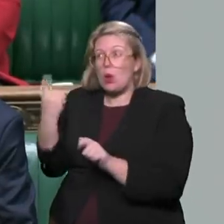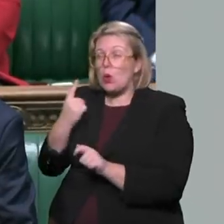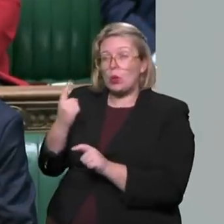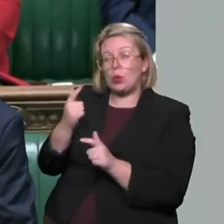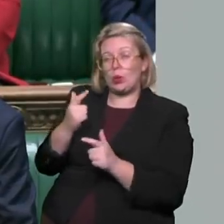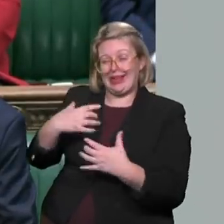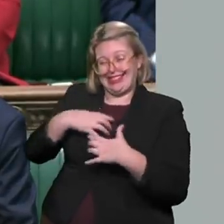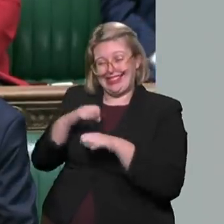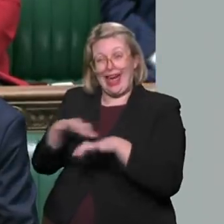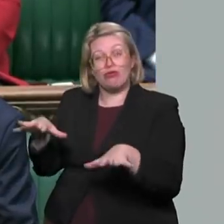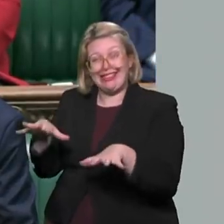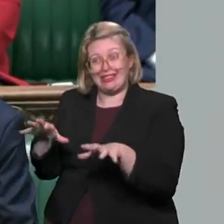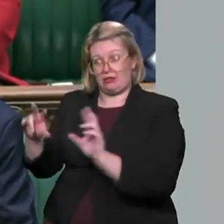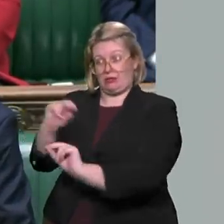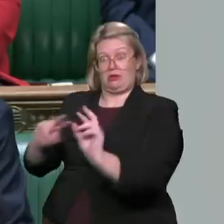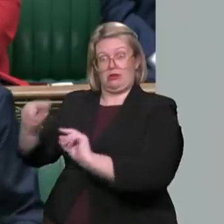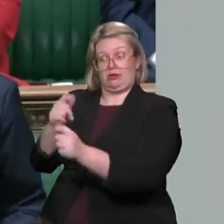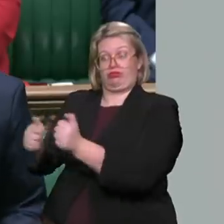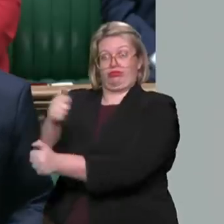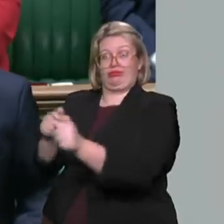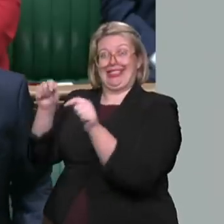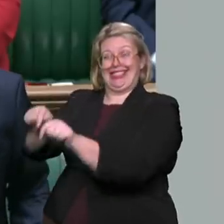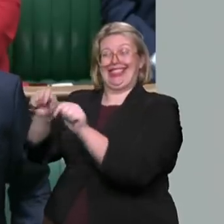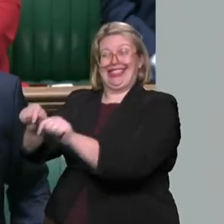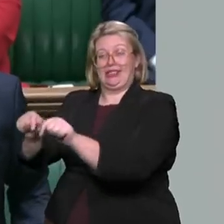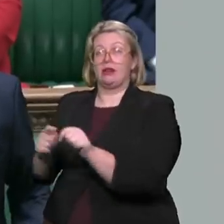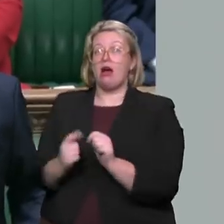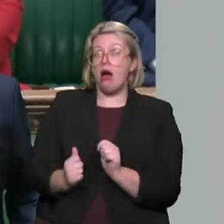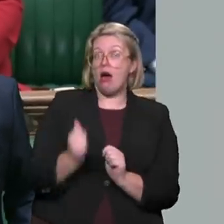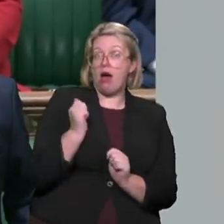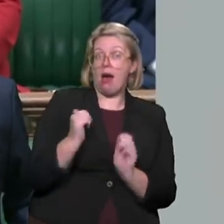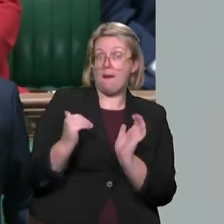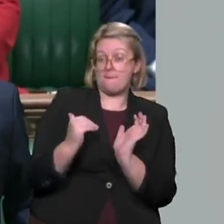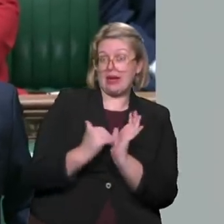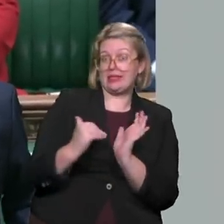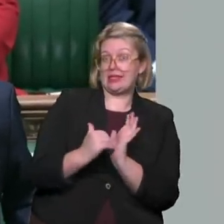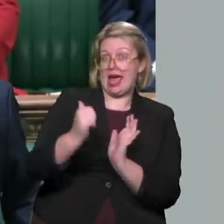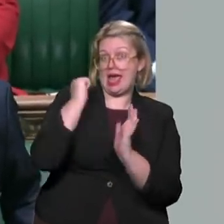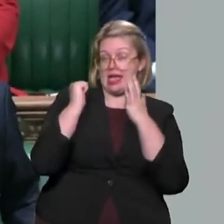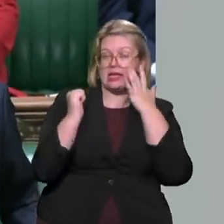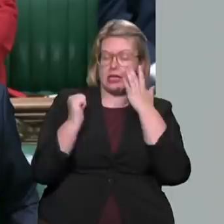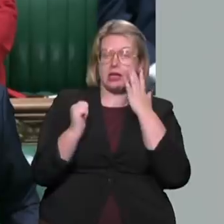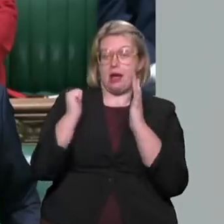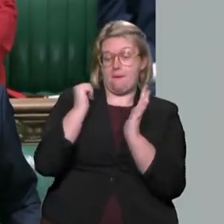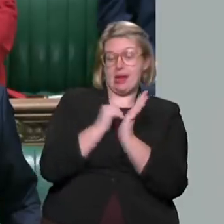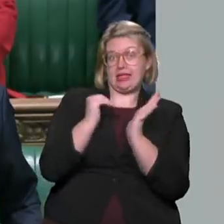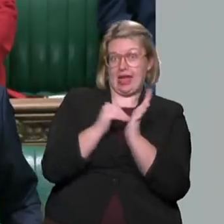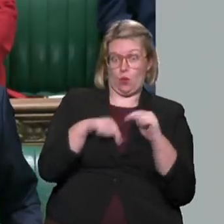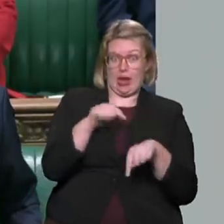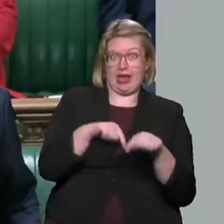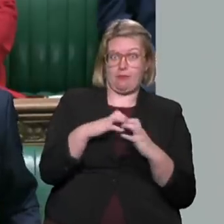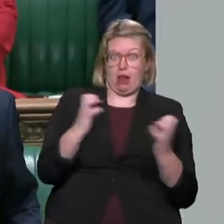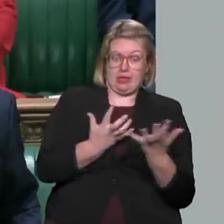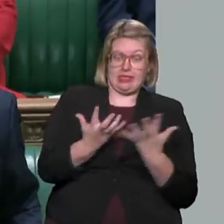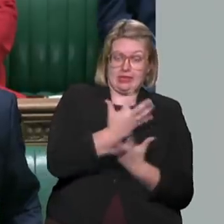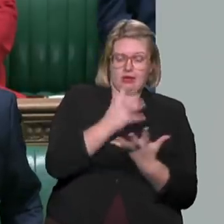as we were paying tribute to Sir David on Monday, Telegram users could access videos of murders and